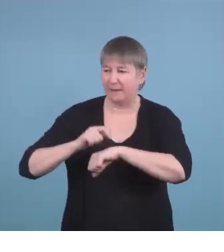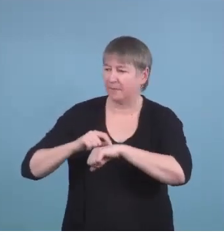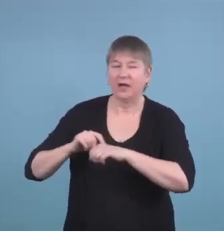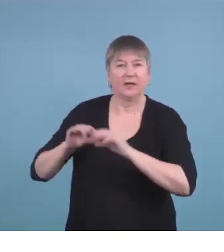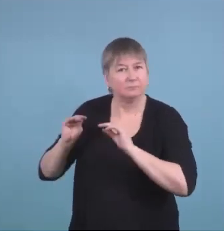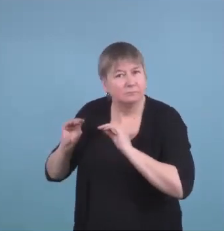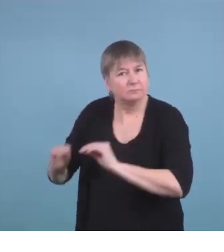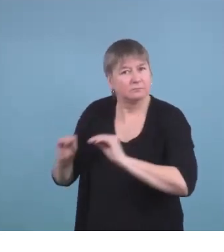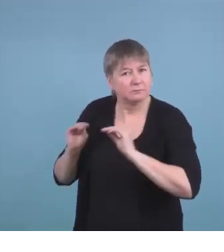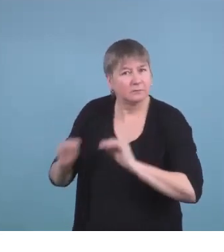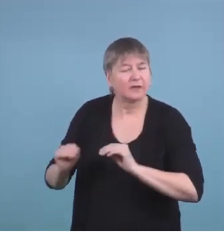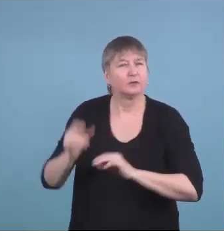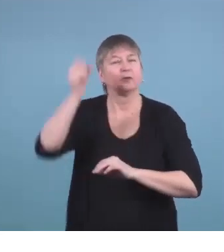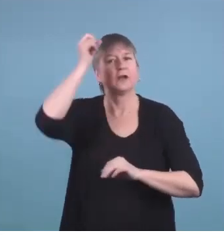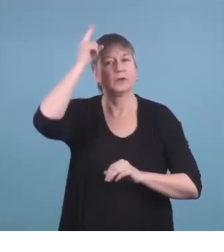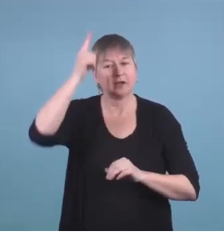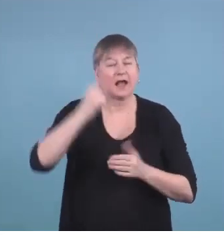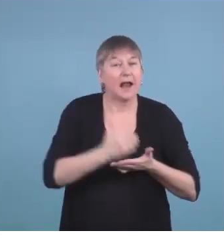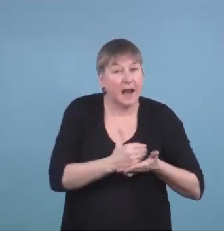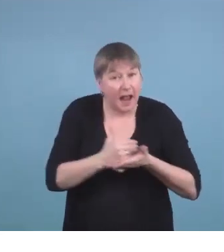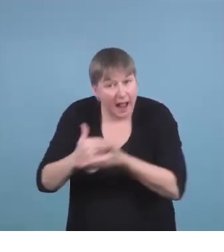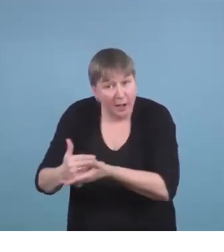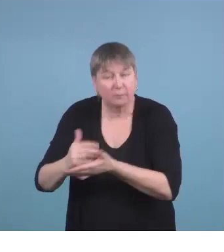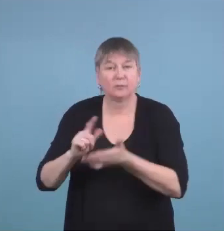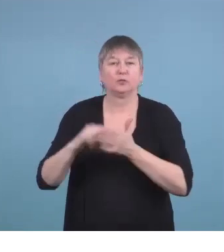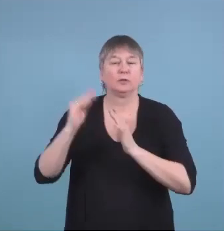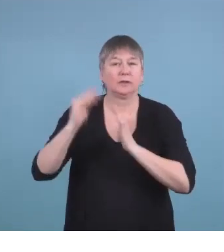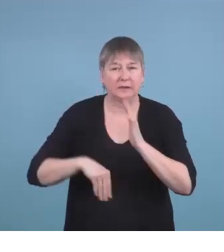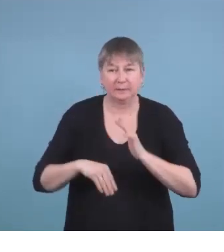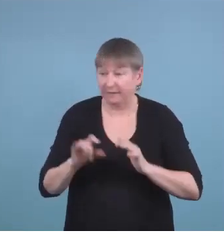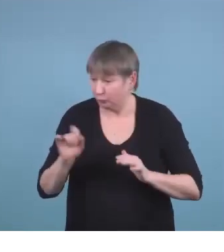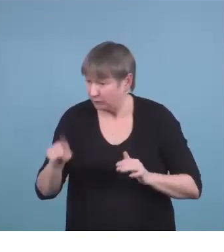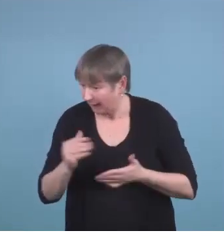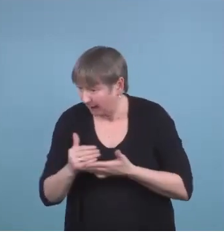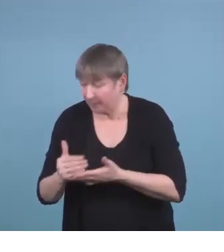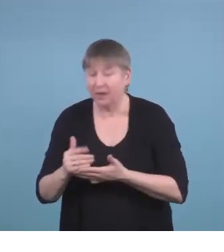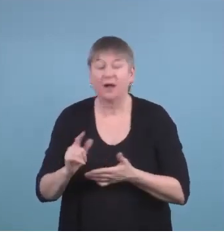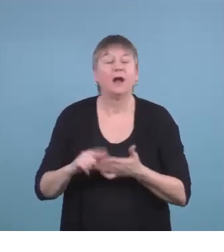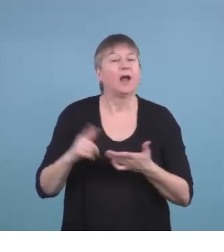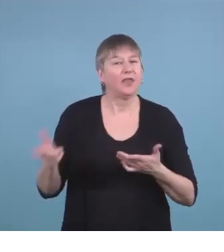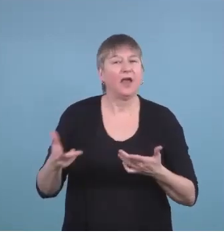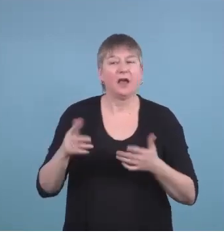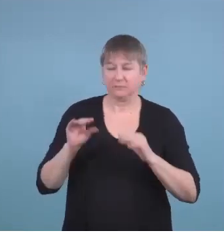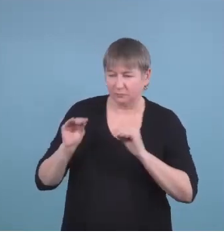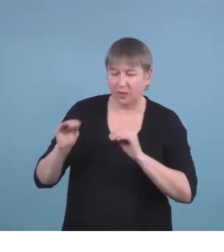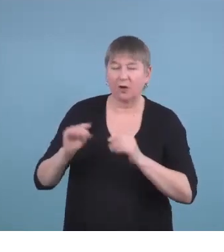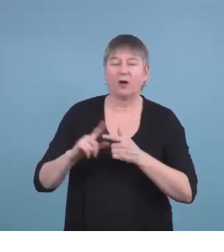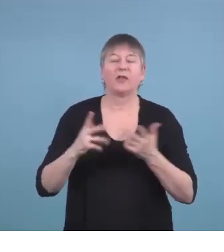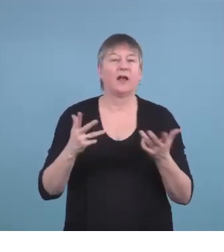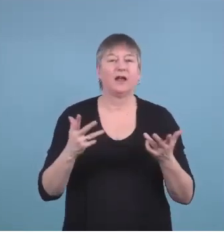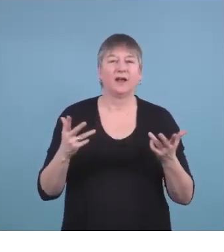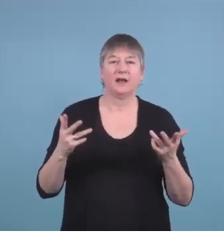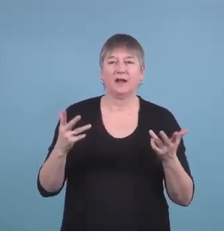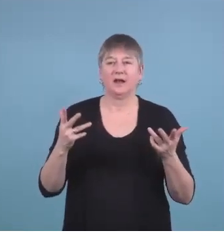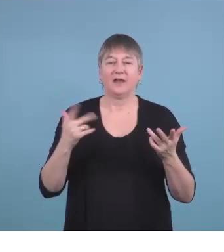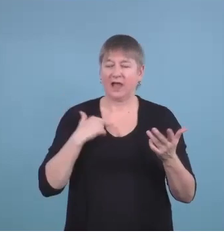and have help completing those forms when they need them. And they just get in the habit of, you know what, all these forms are very